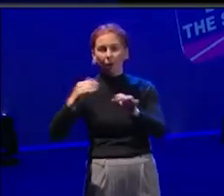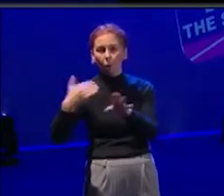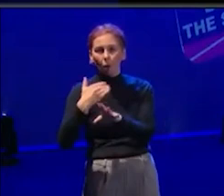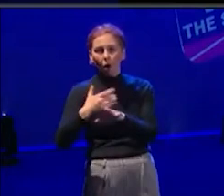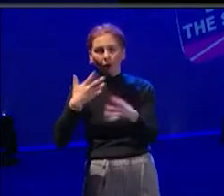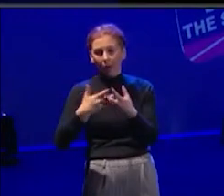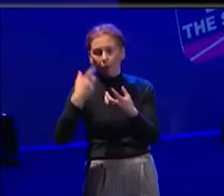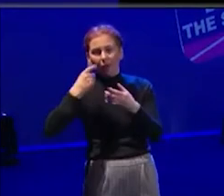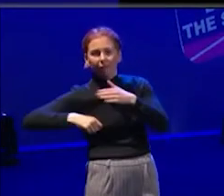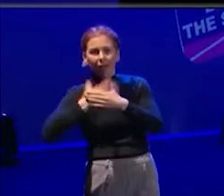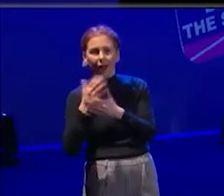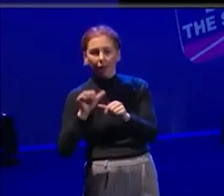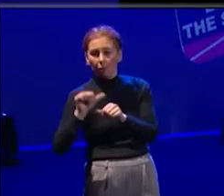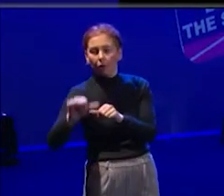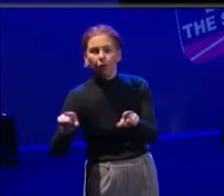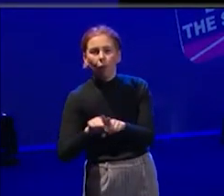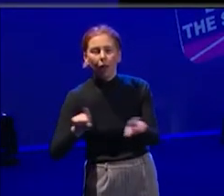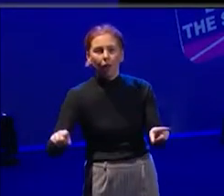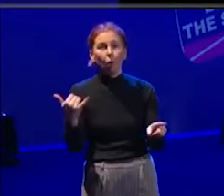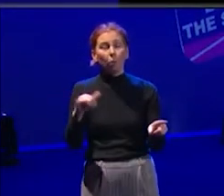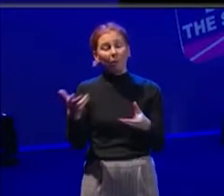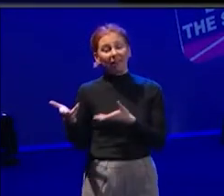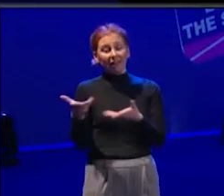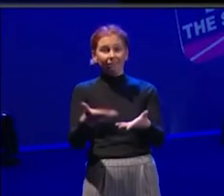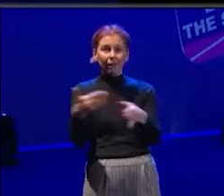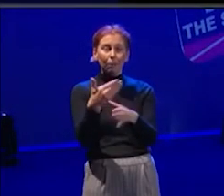form of employment, um, to support them going on.